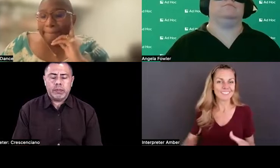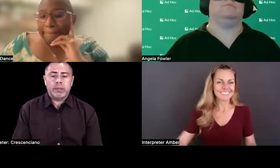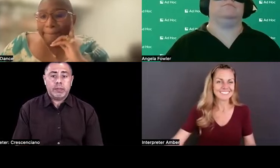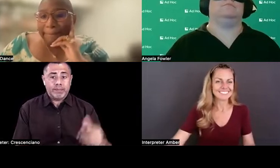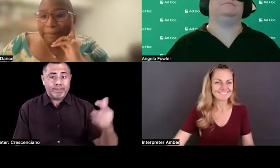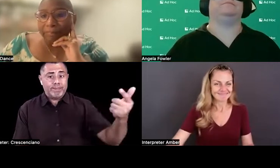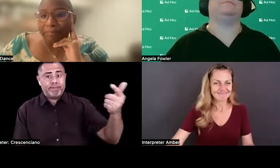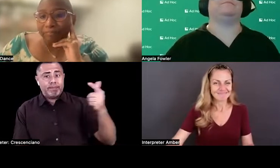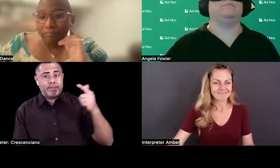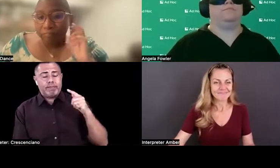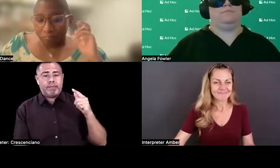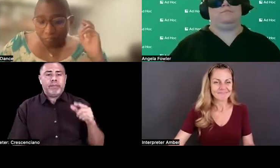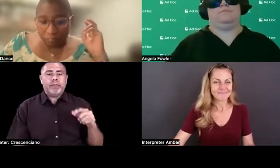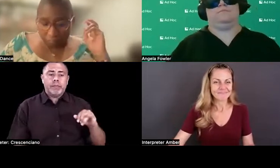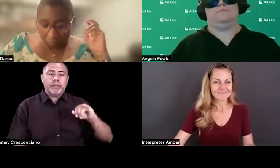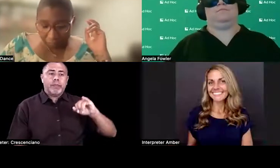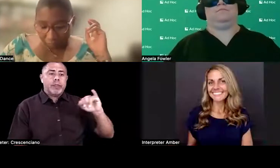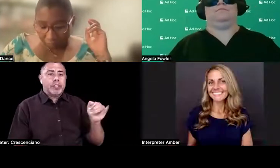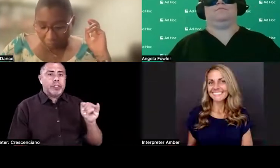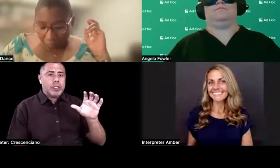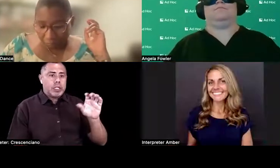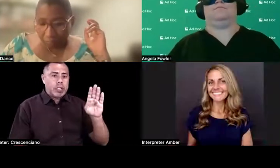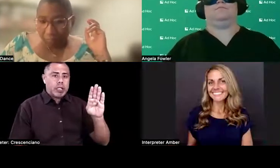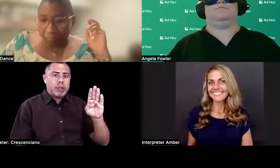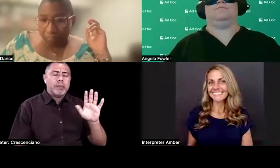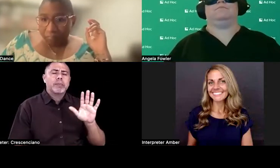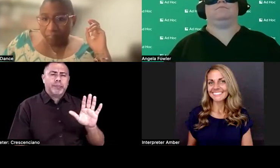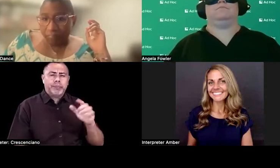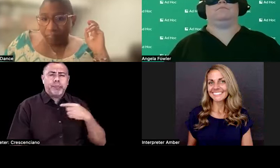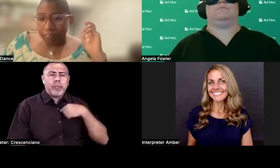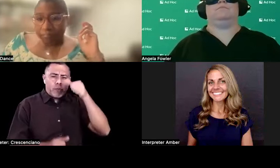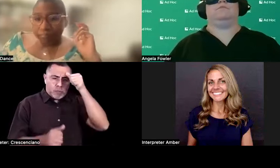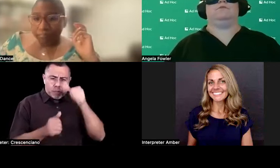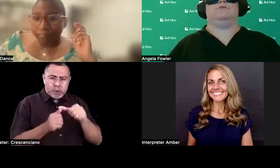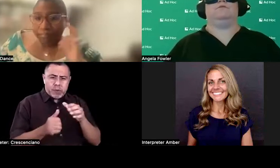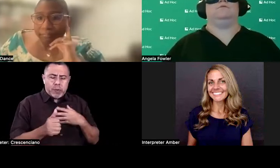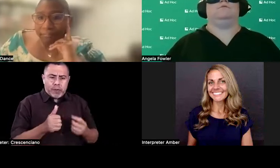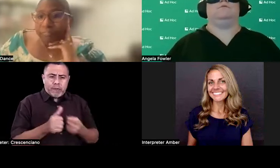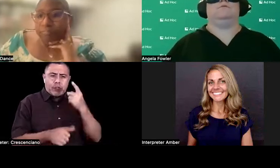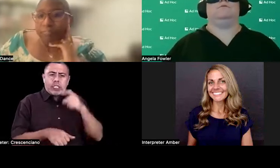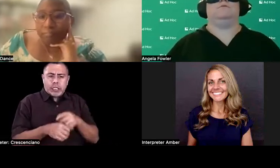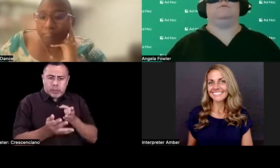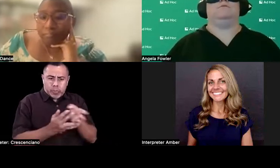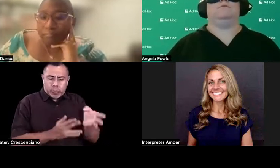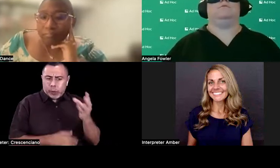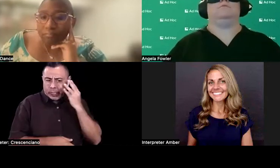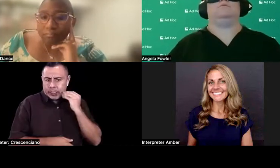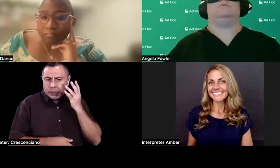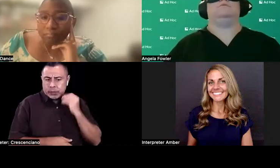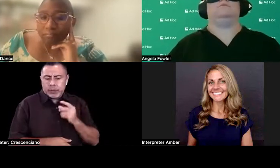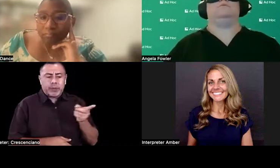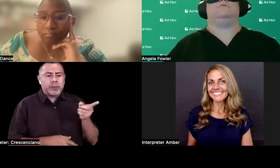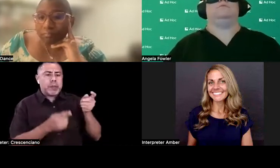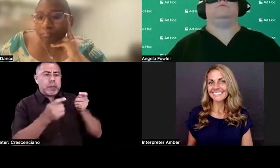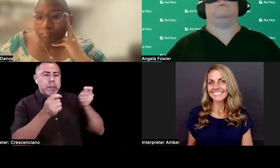Um, so I actually remember the first time I experienced it, I got called into my manager's